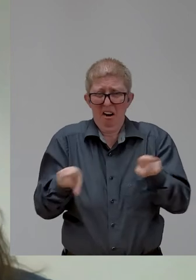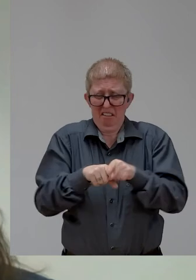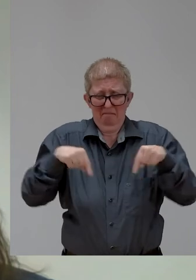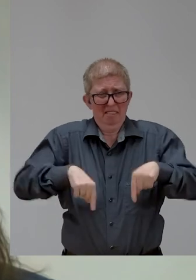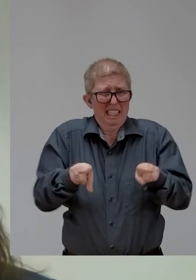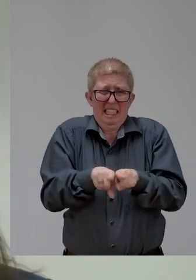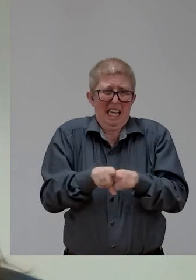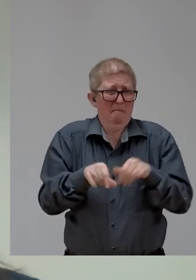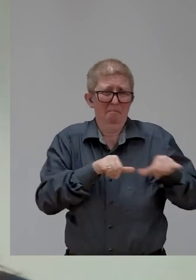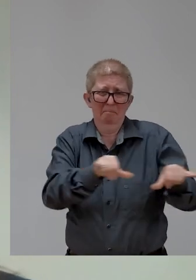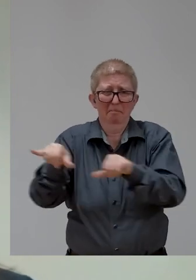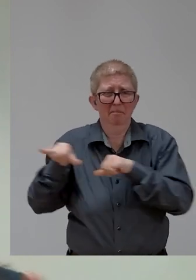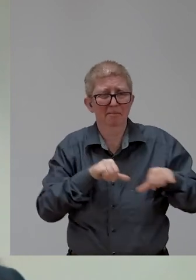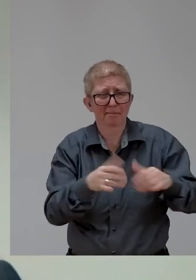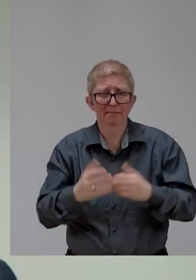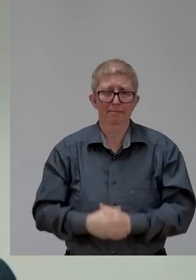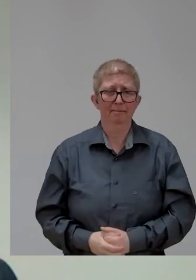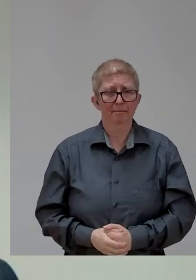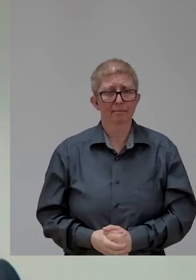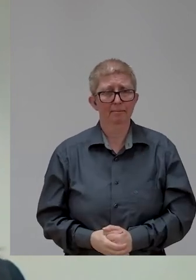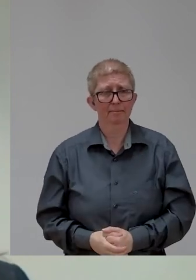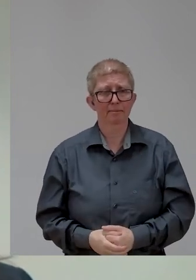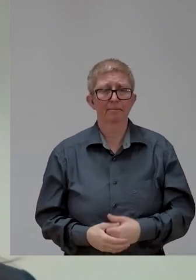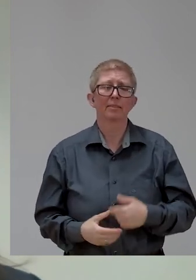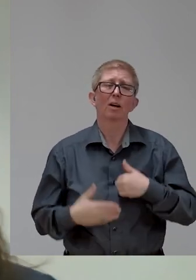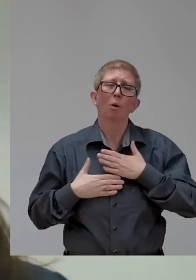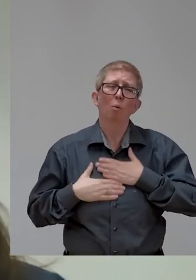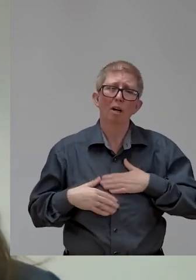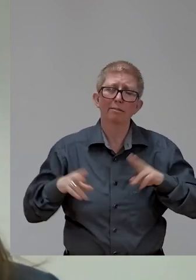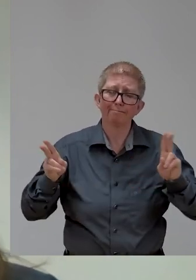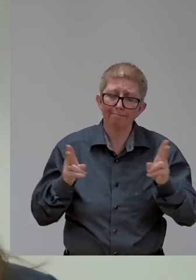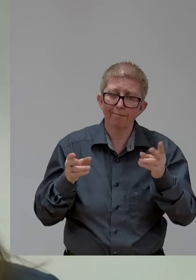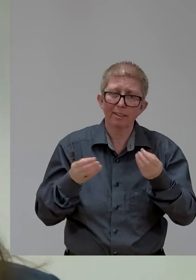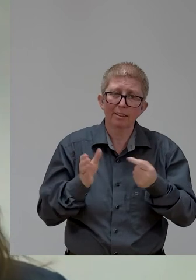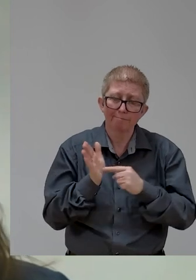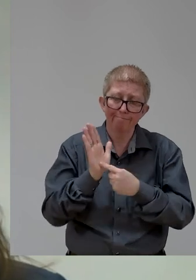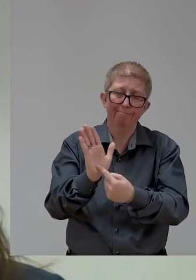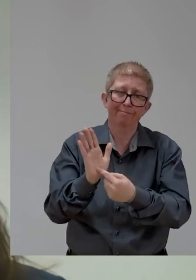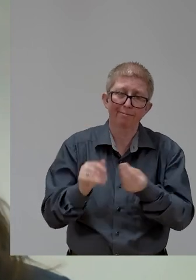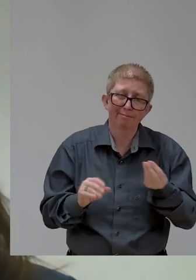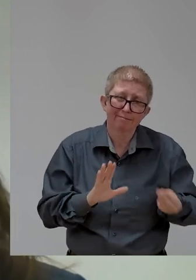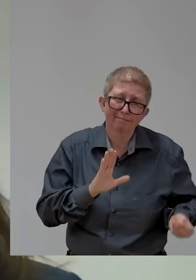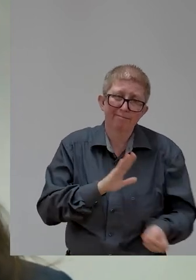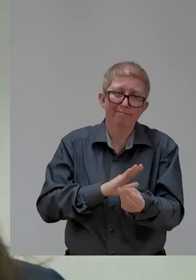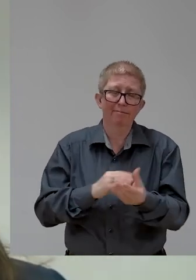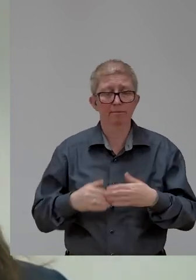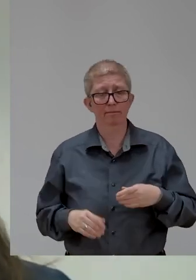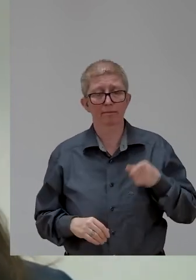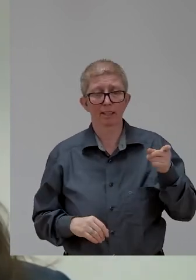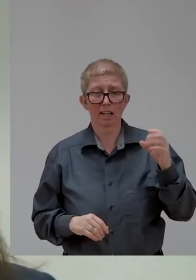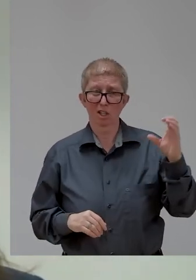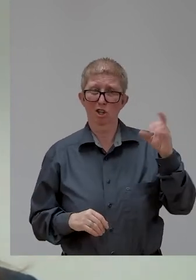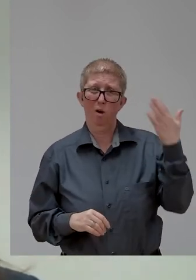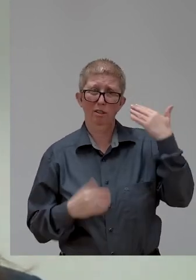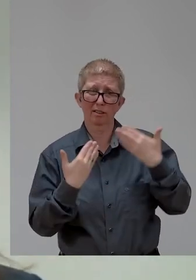I think I wanted to talk, one thing that Charlotte talked about was the issue of the ICT